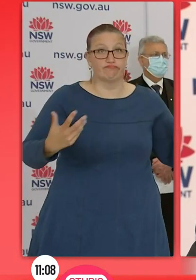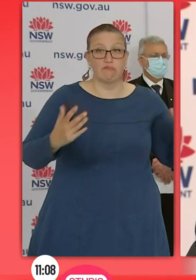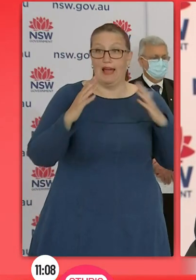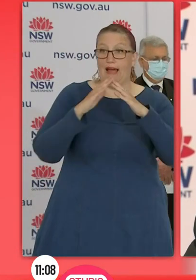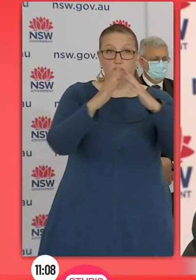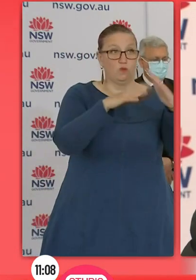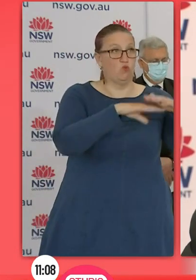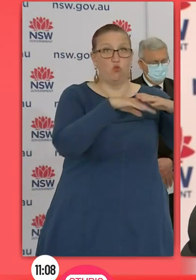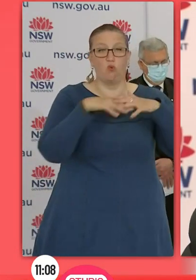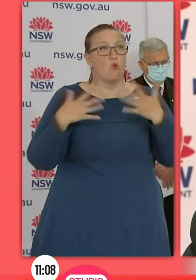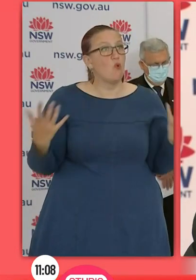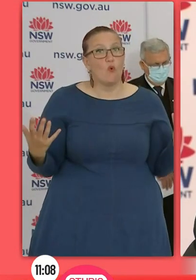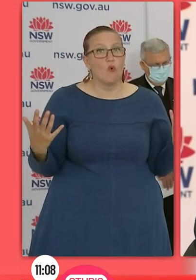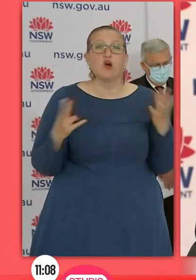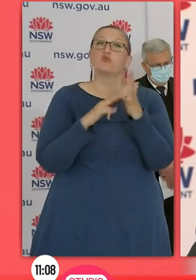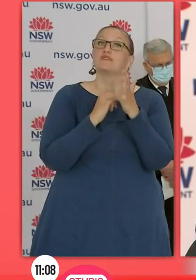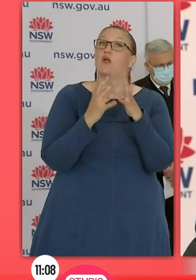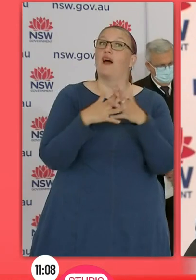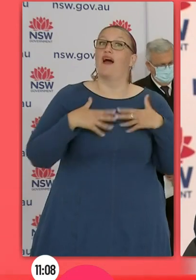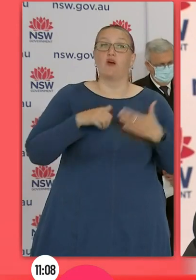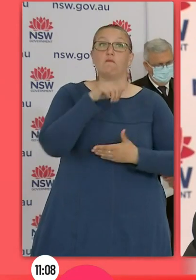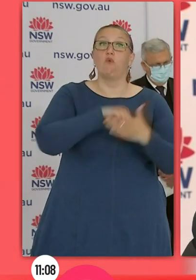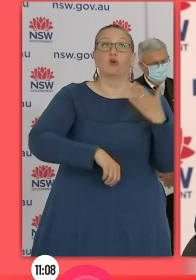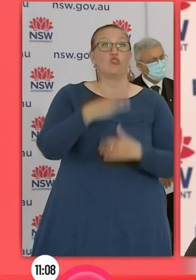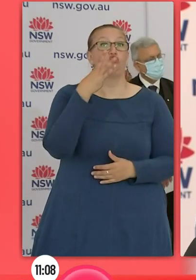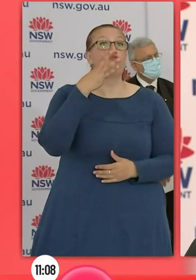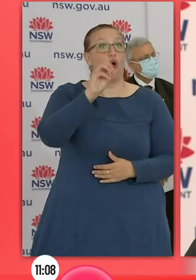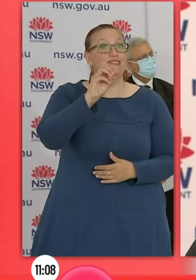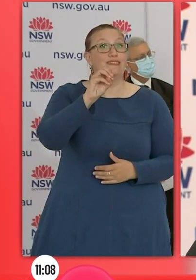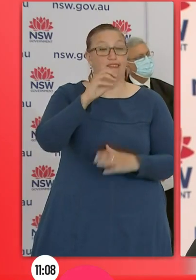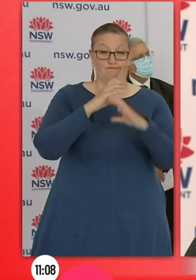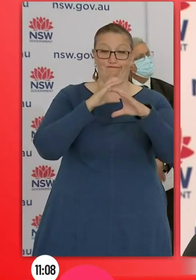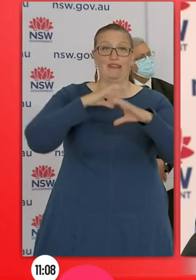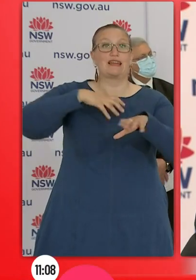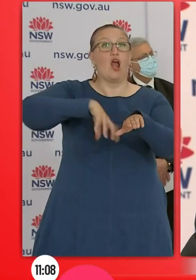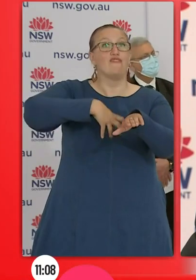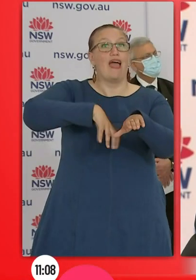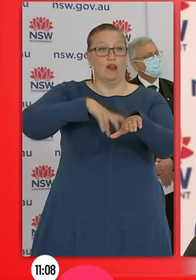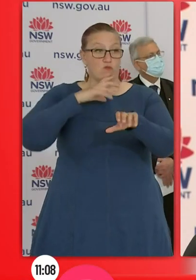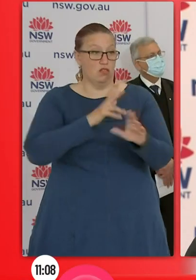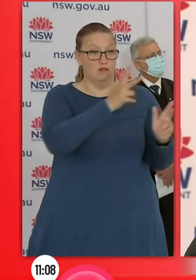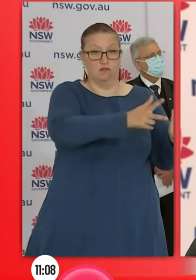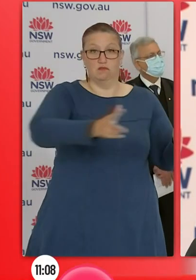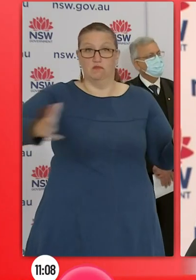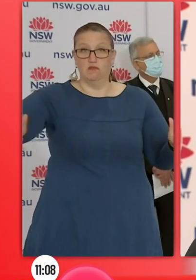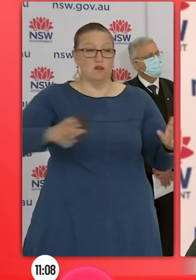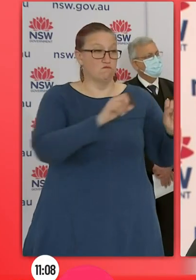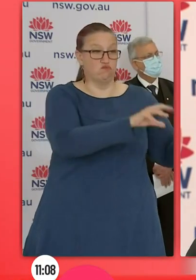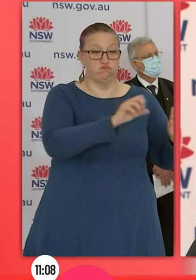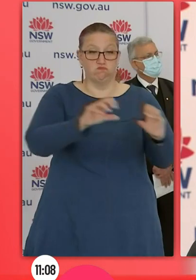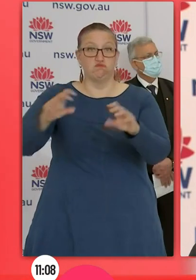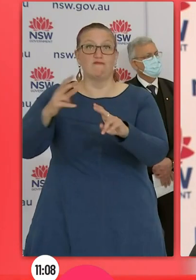individuals. New South Wales Health has procured 30 motorhomes which will be set up at the local council-run